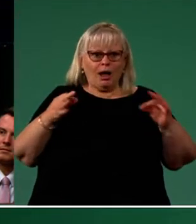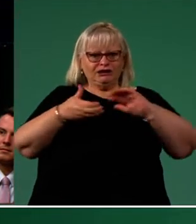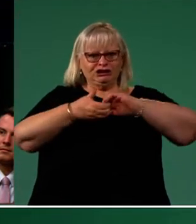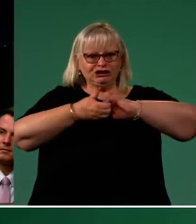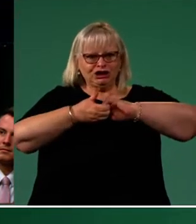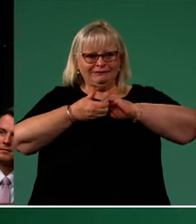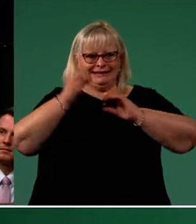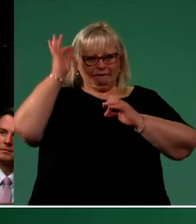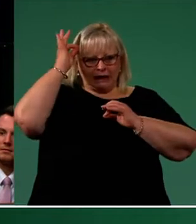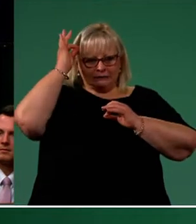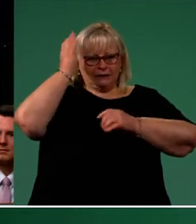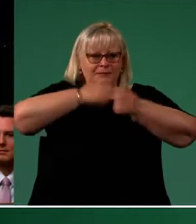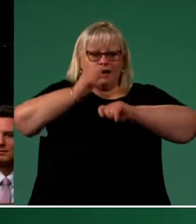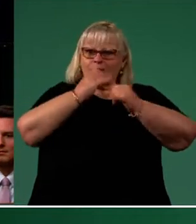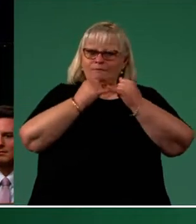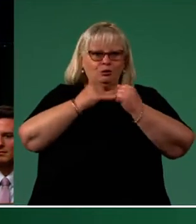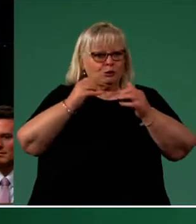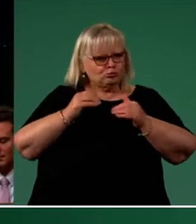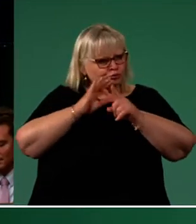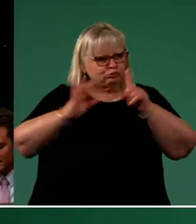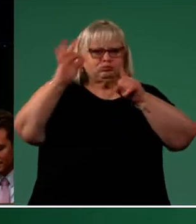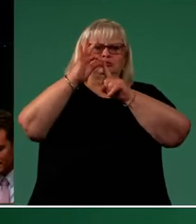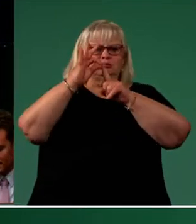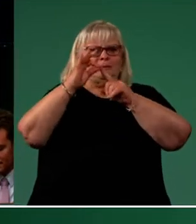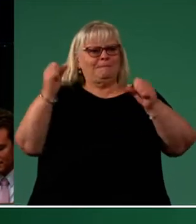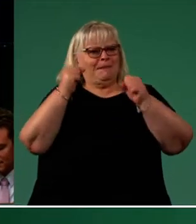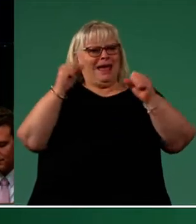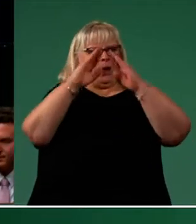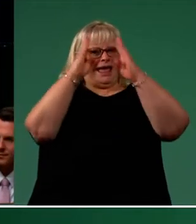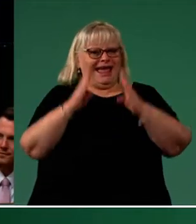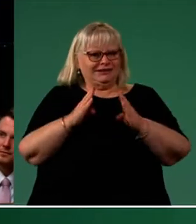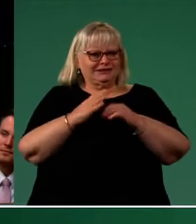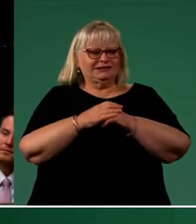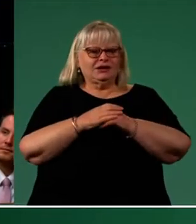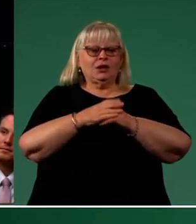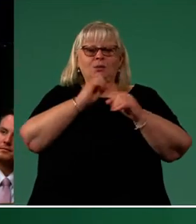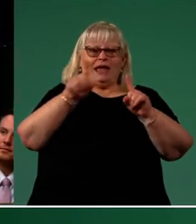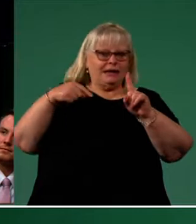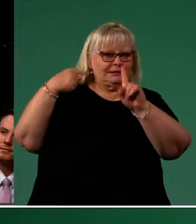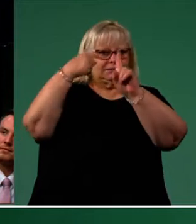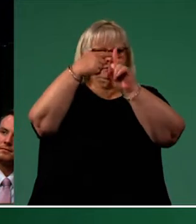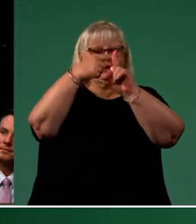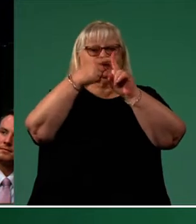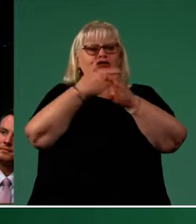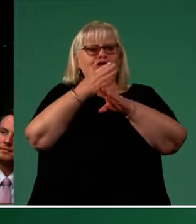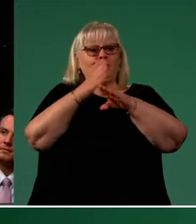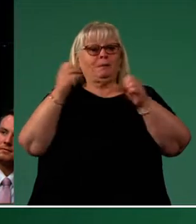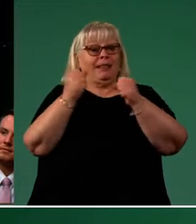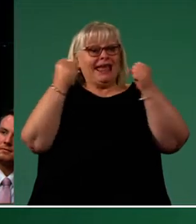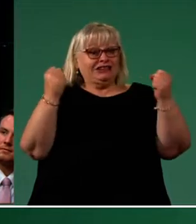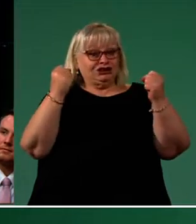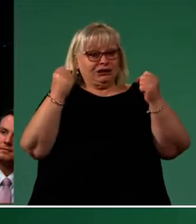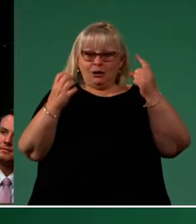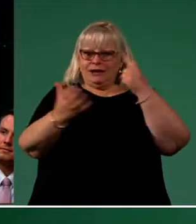into a progressive powerhouse. We set 100% net renewable energy target by 2030 and achieved it